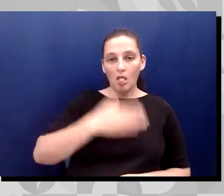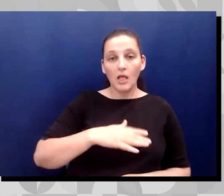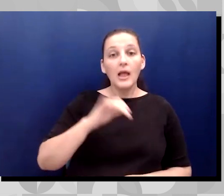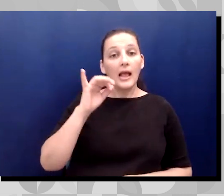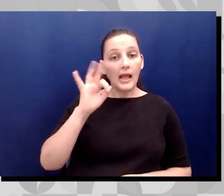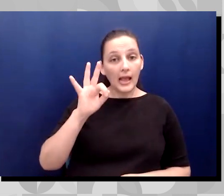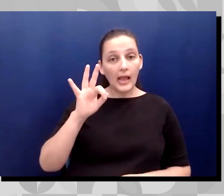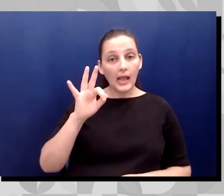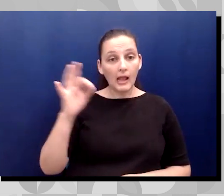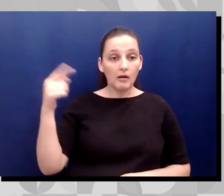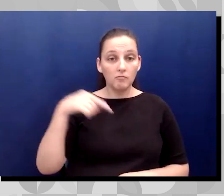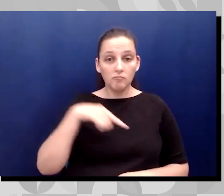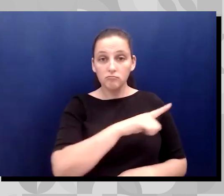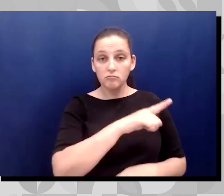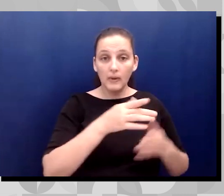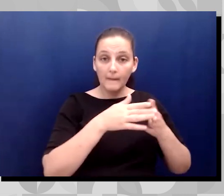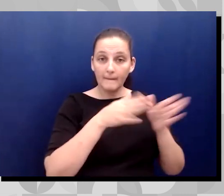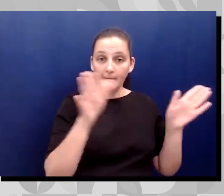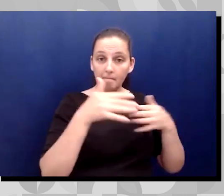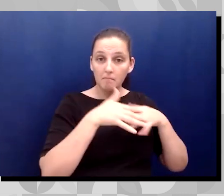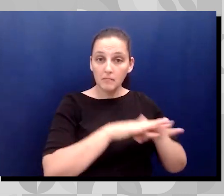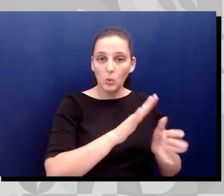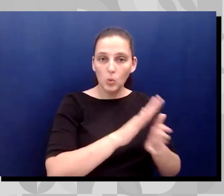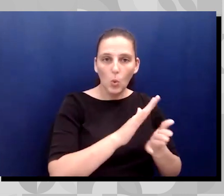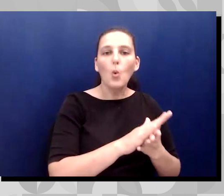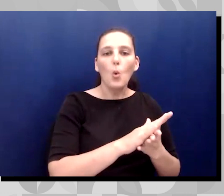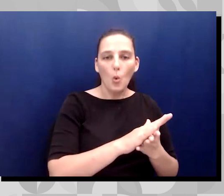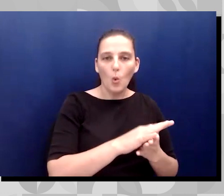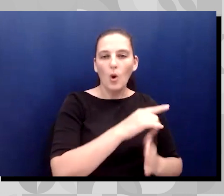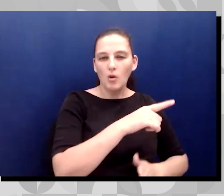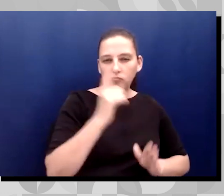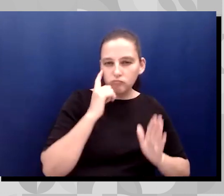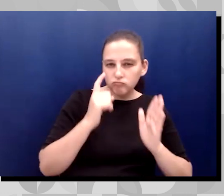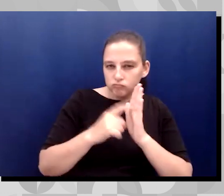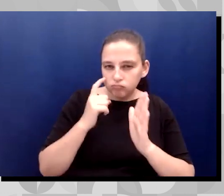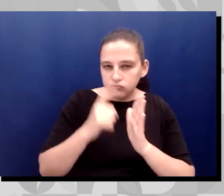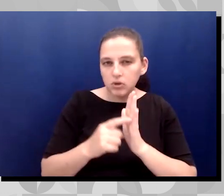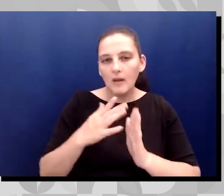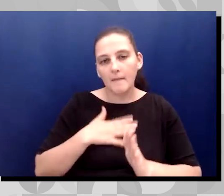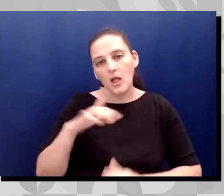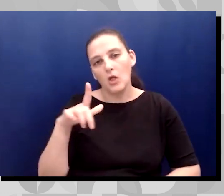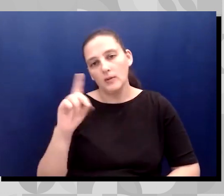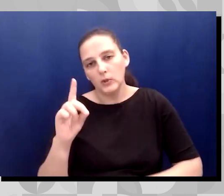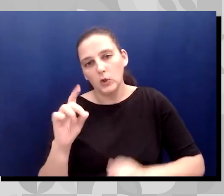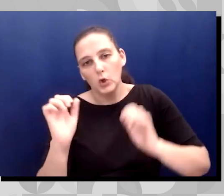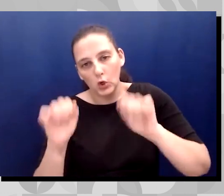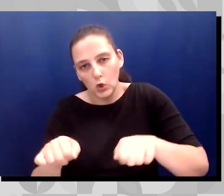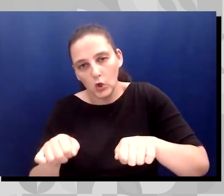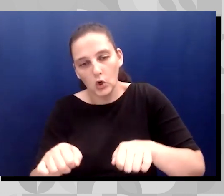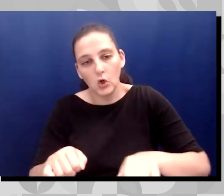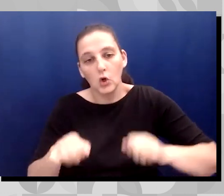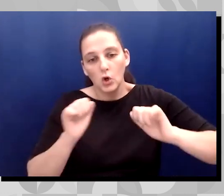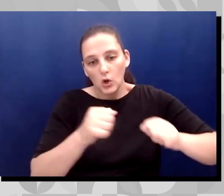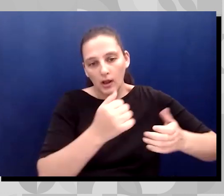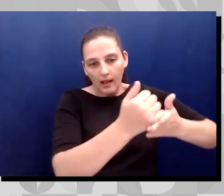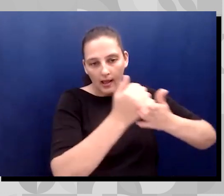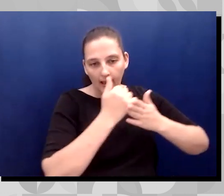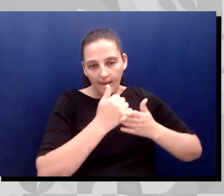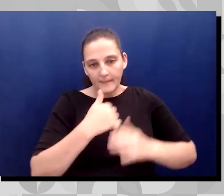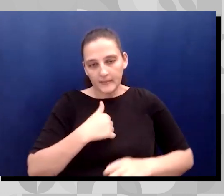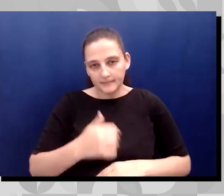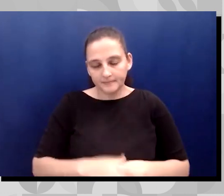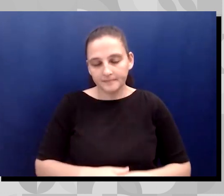then I, my learning disabilities would have been identified and, um, I could have received help sooner than later. Um,